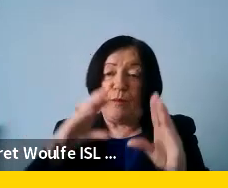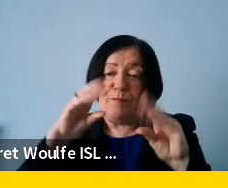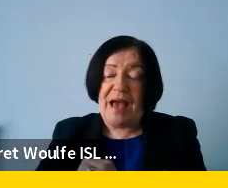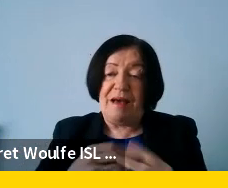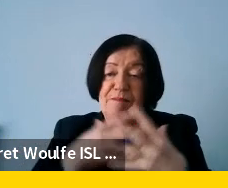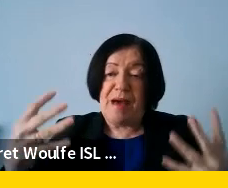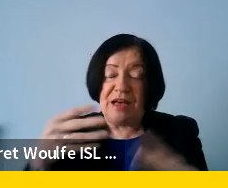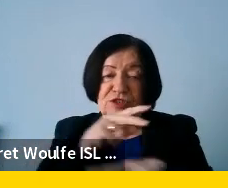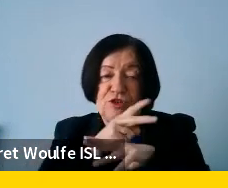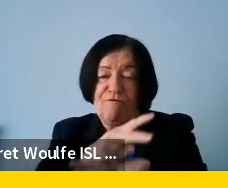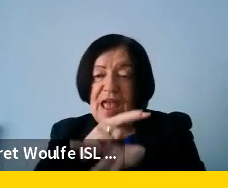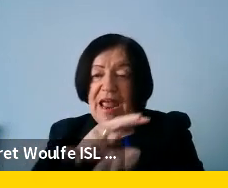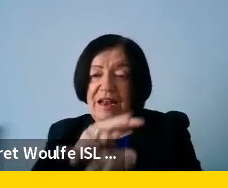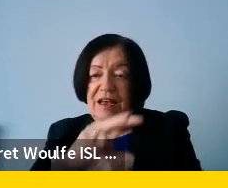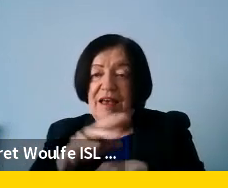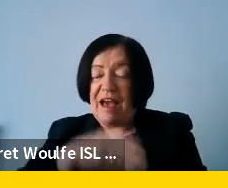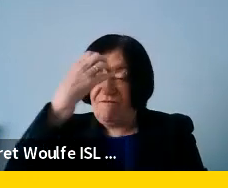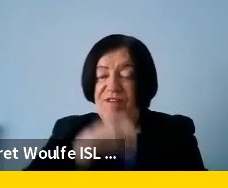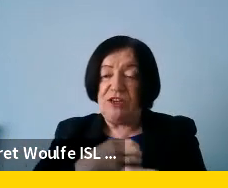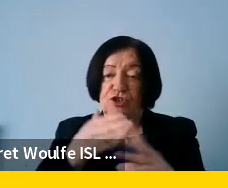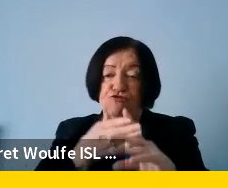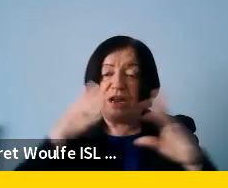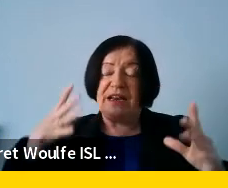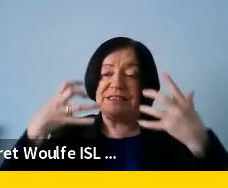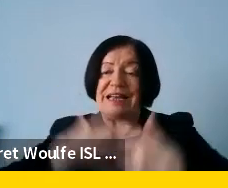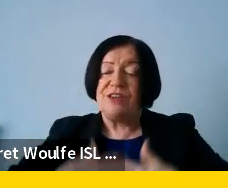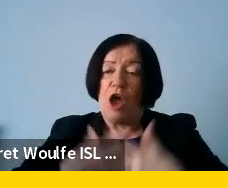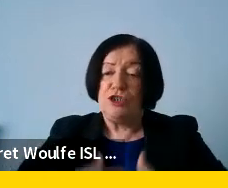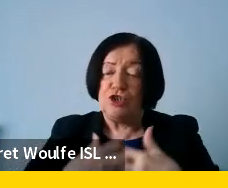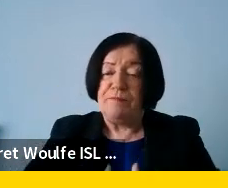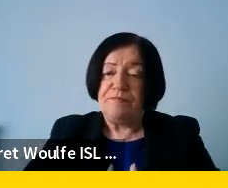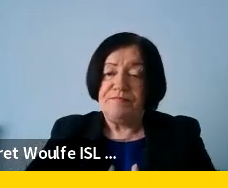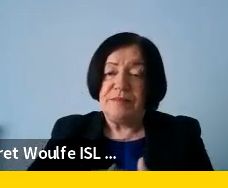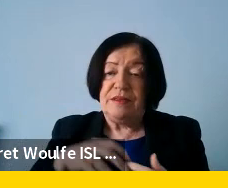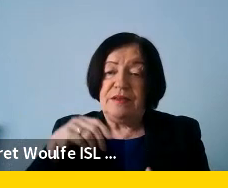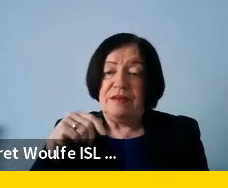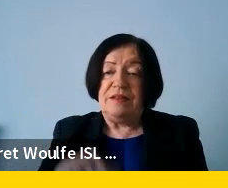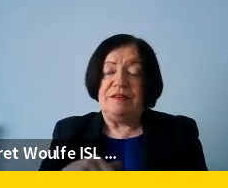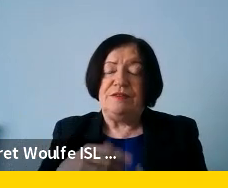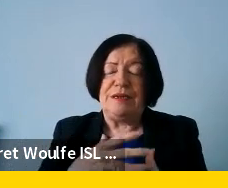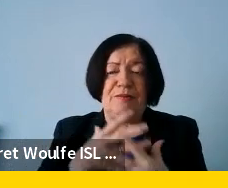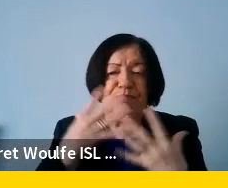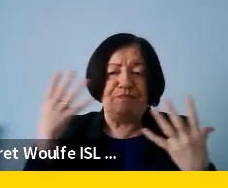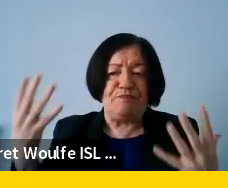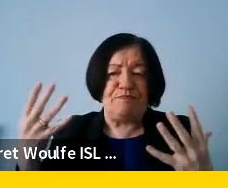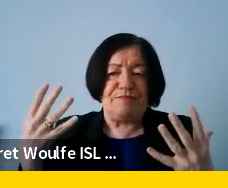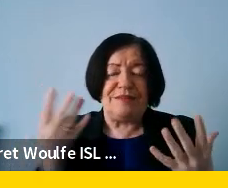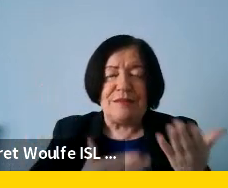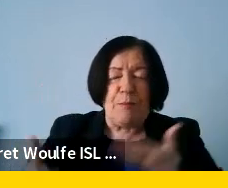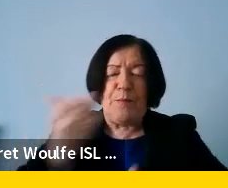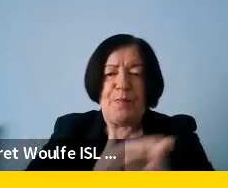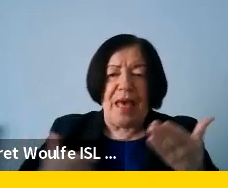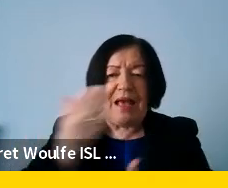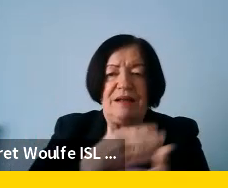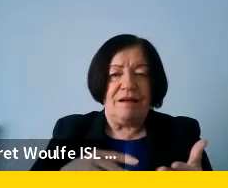surveillance and facial recognition technologies. This has been a really, really great big debate among